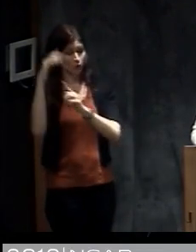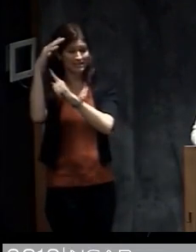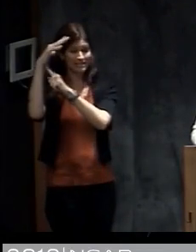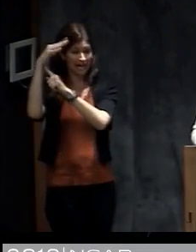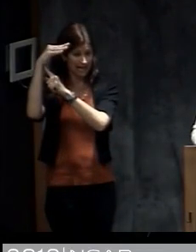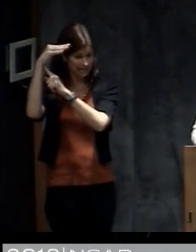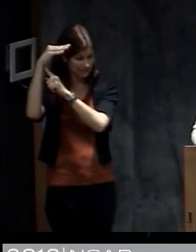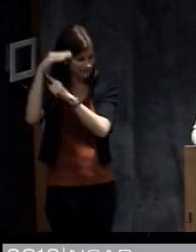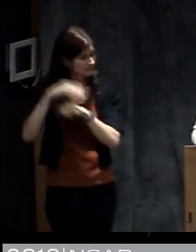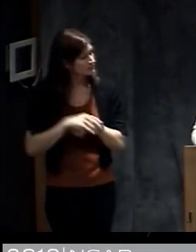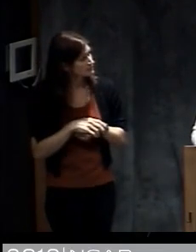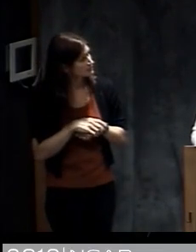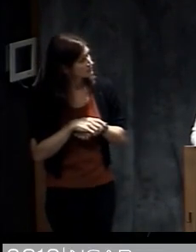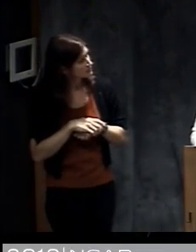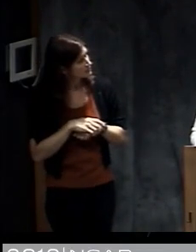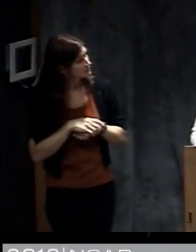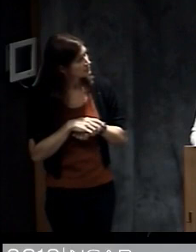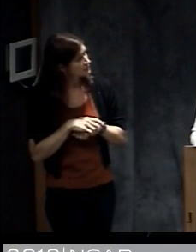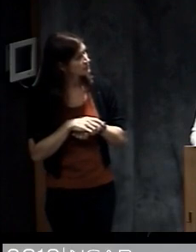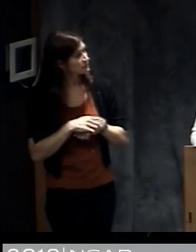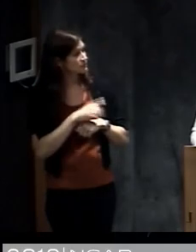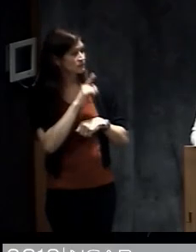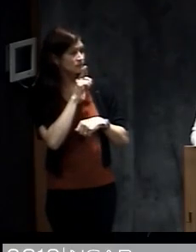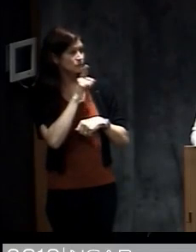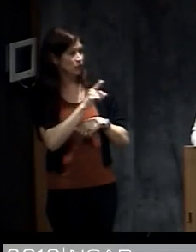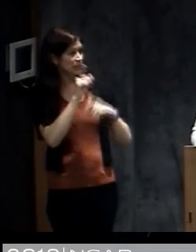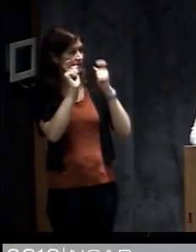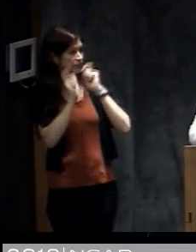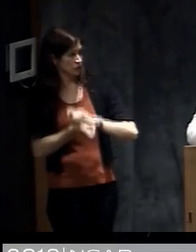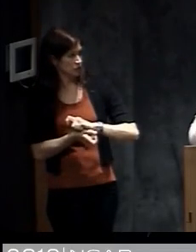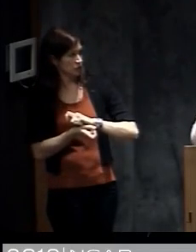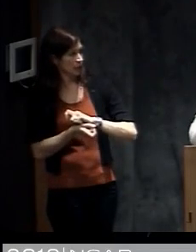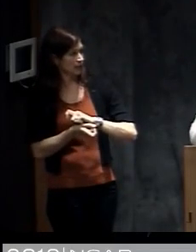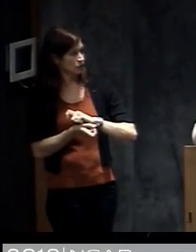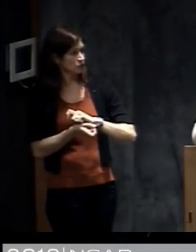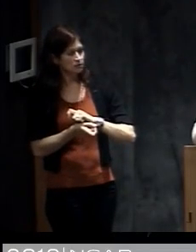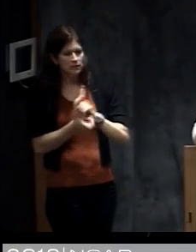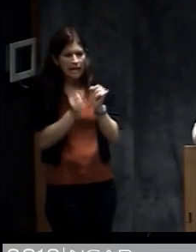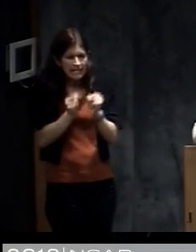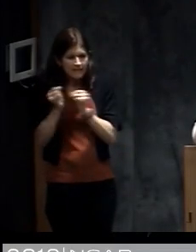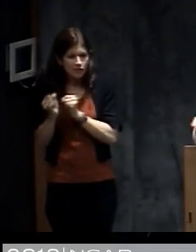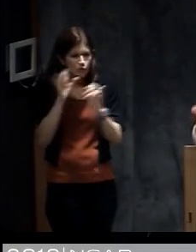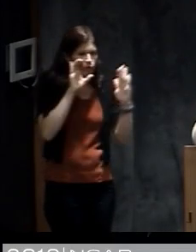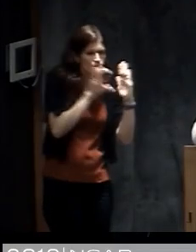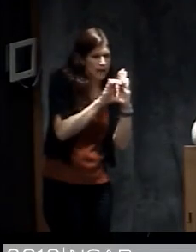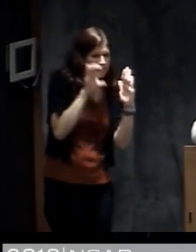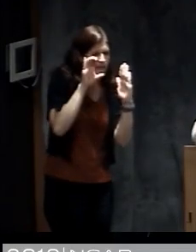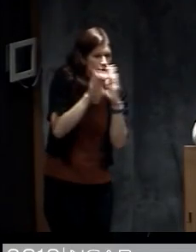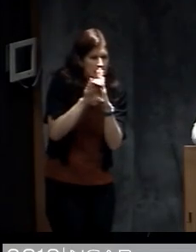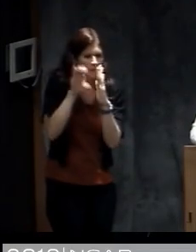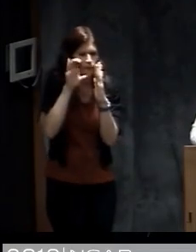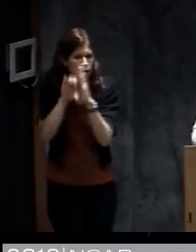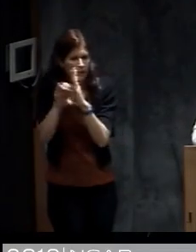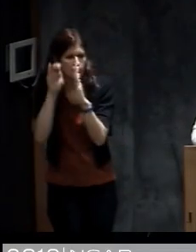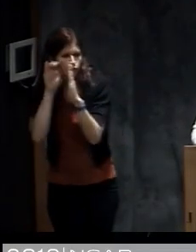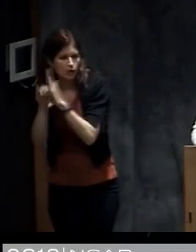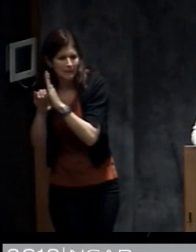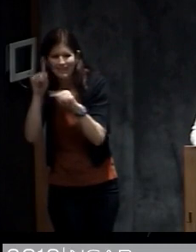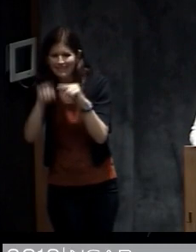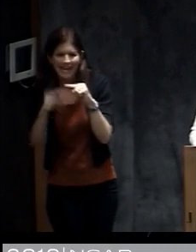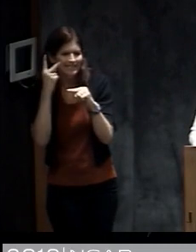from that time. It's actually a reconstructed satellite loop so at the time they had individual frames of satellites but they weren't able to view it in motion.